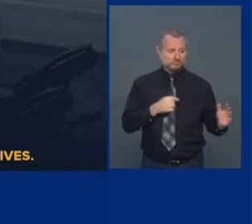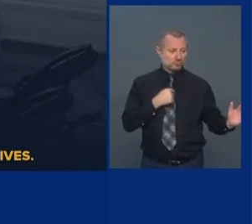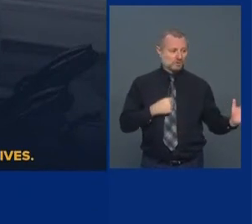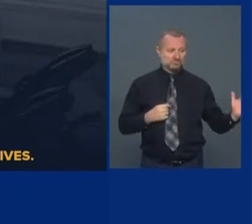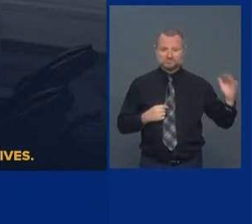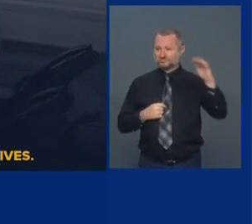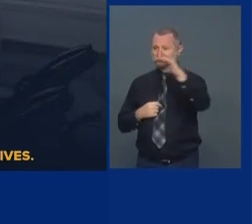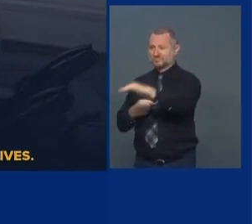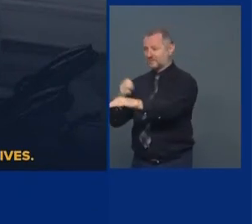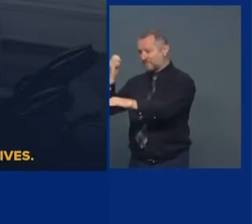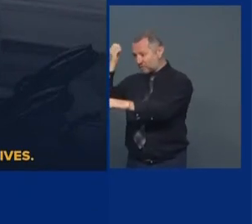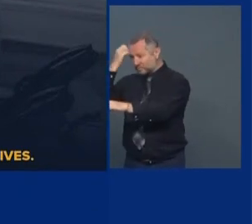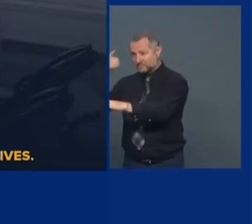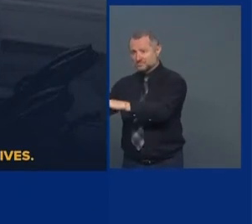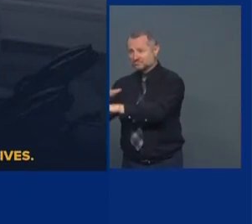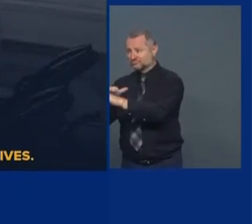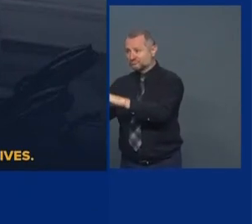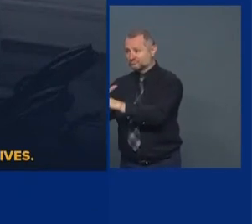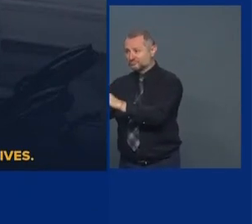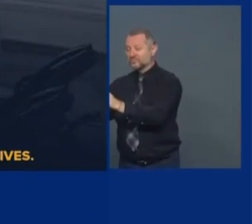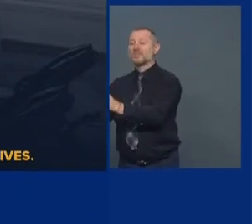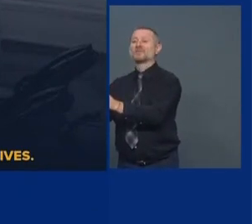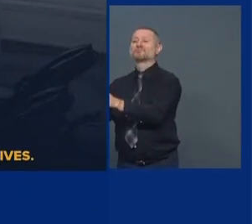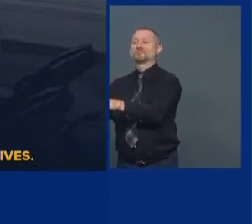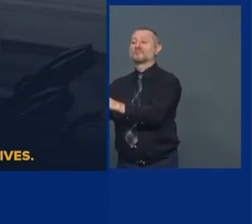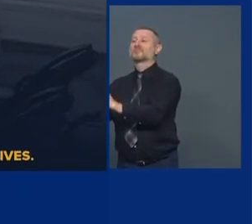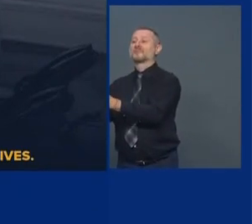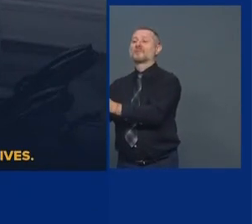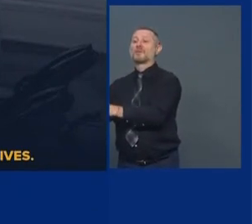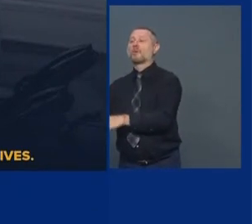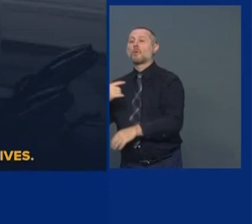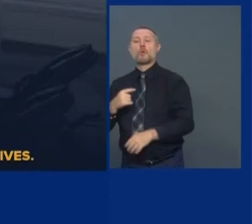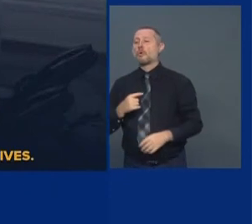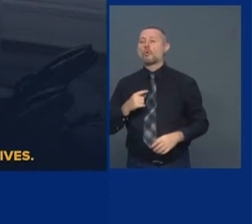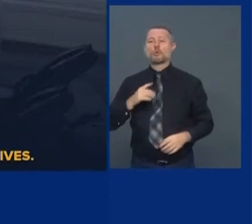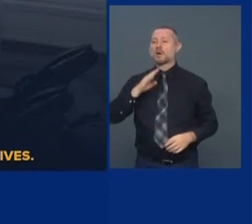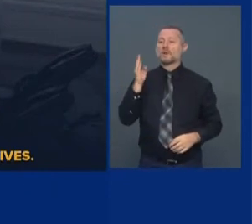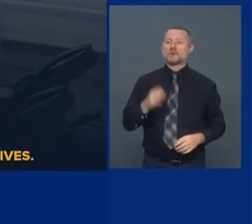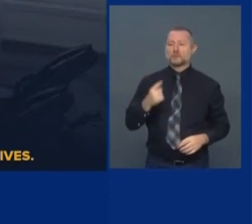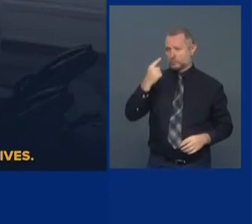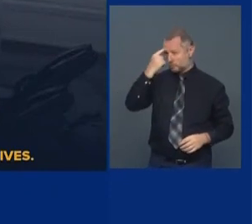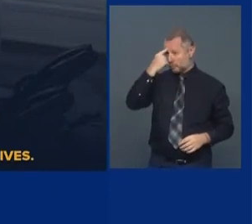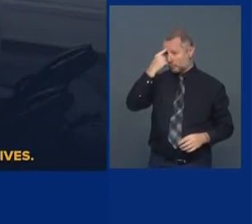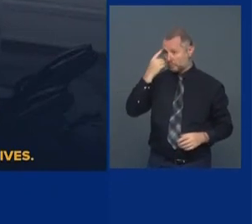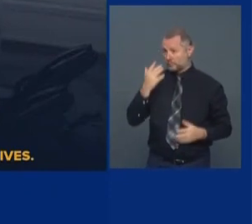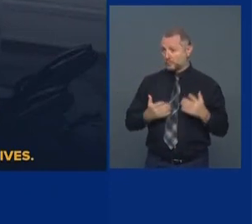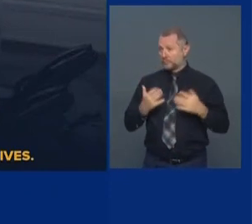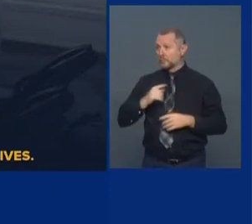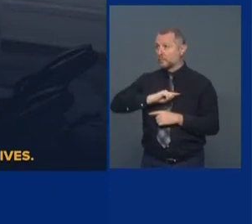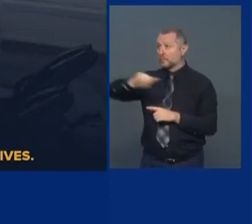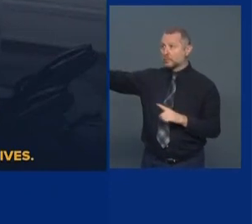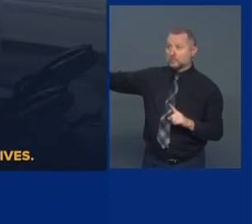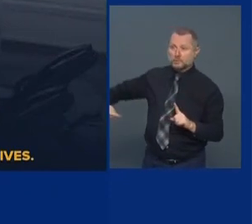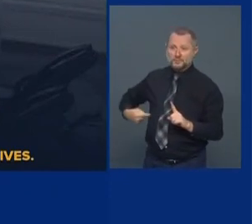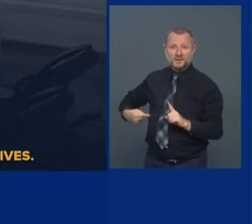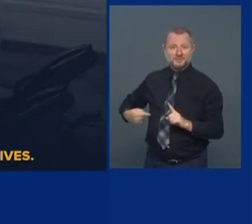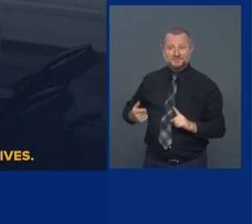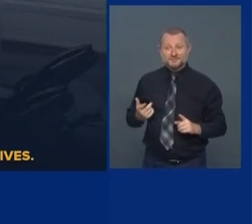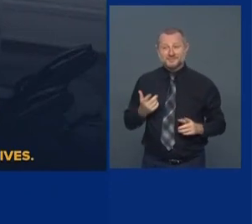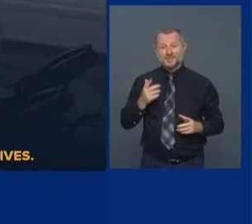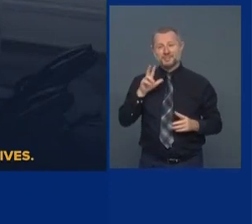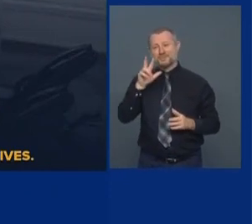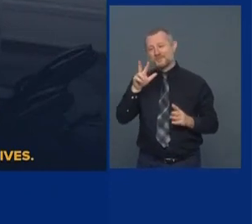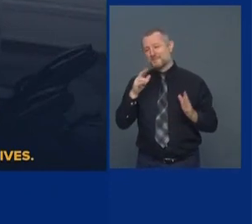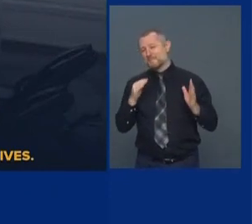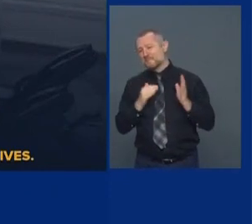got on a plane. It went to Europe. They never even thought of the possibility. And then 3 million Europeans got